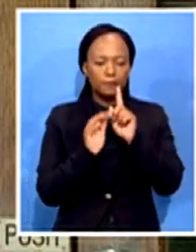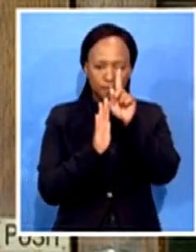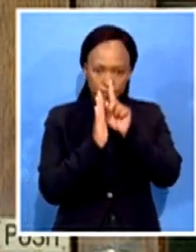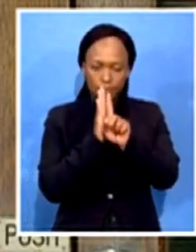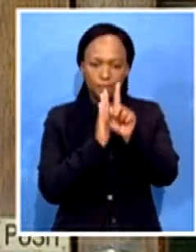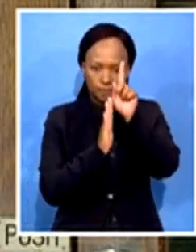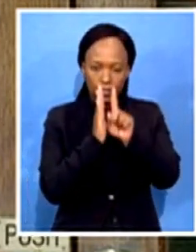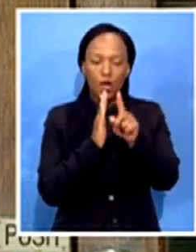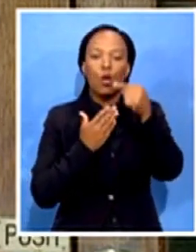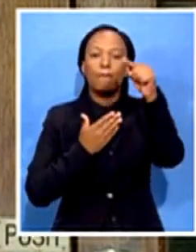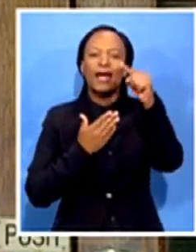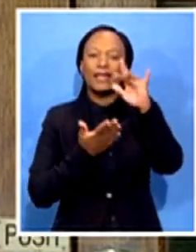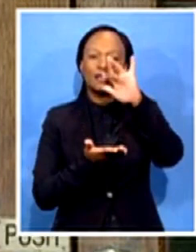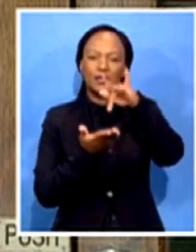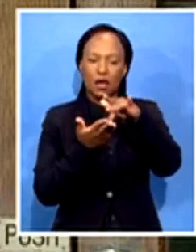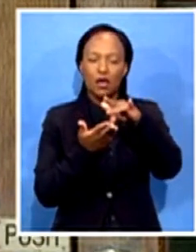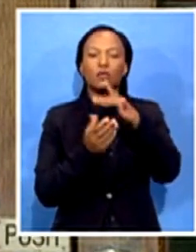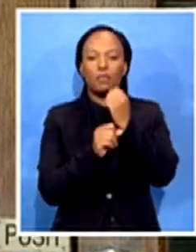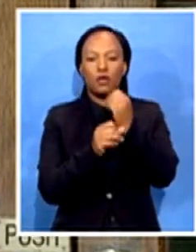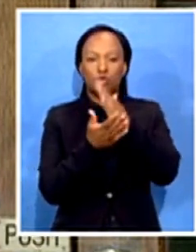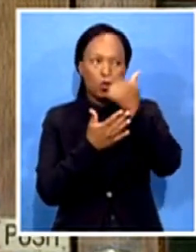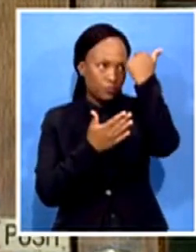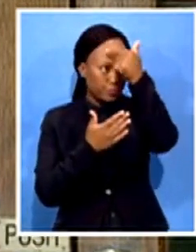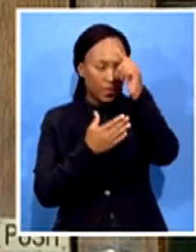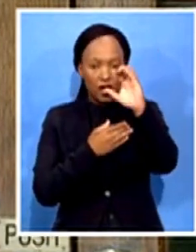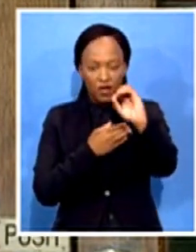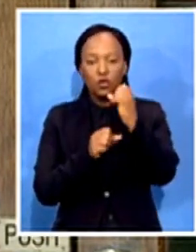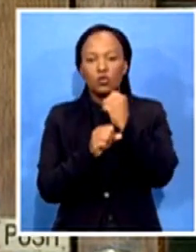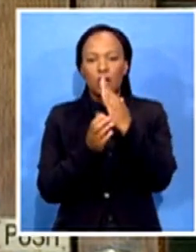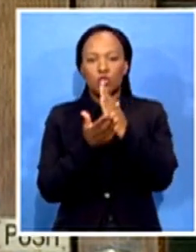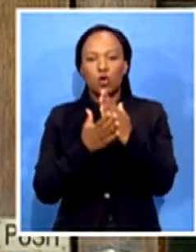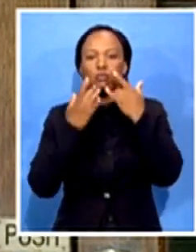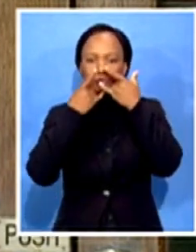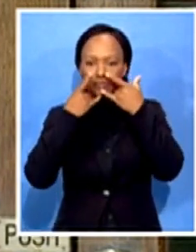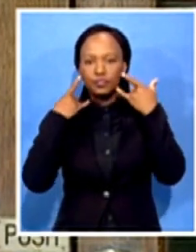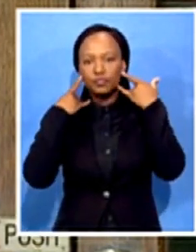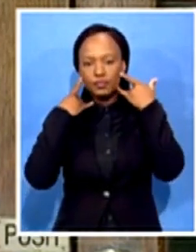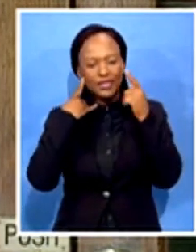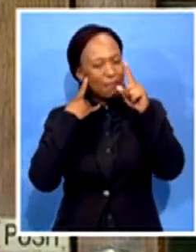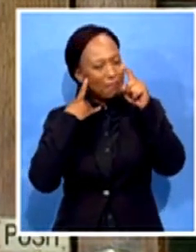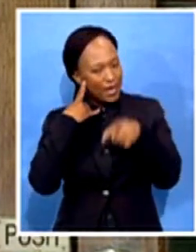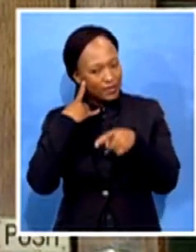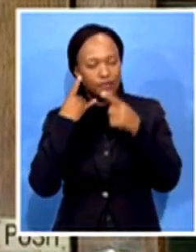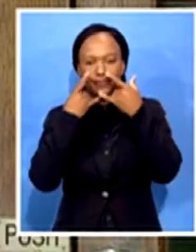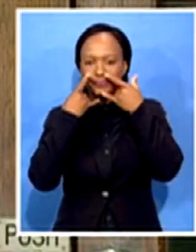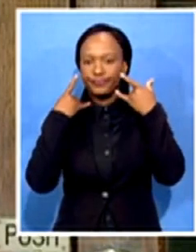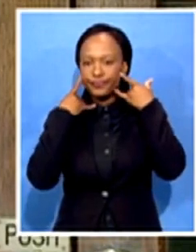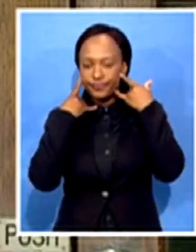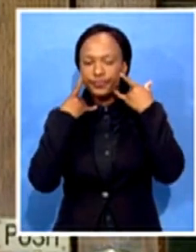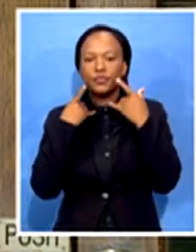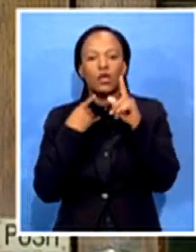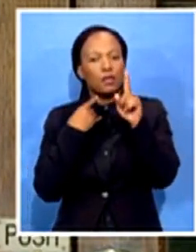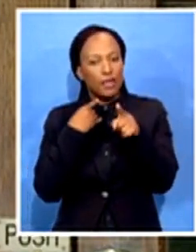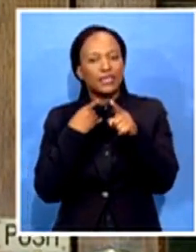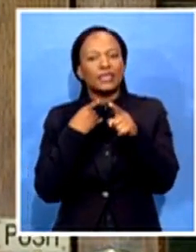make sure that he's wearing masks, because the wearing of masks is compulsory and is mandatory. It's supposed to make sure that he sanitises his